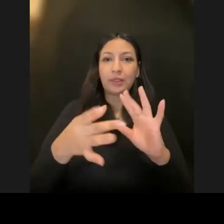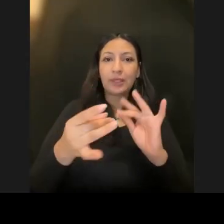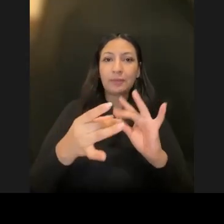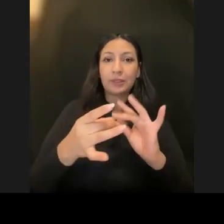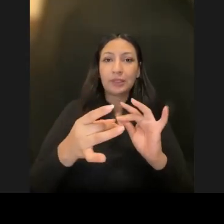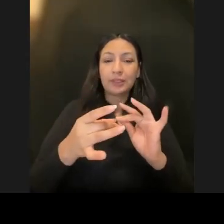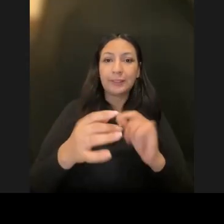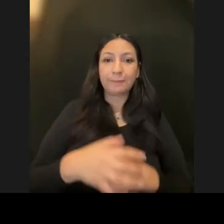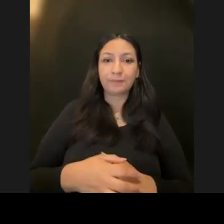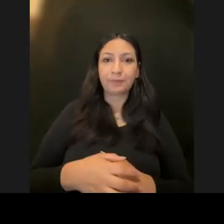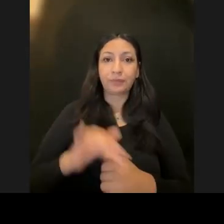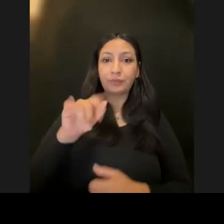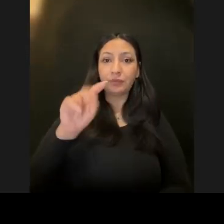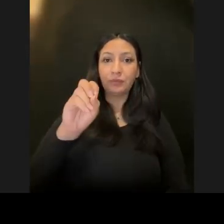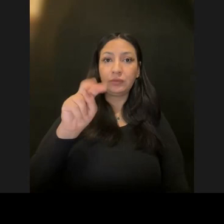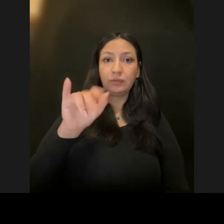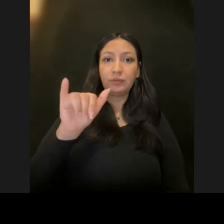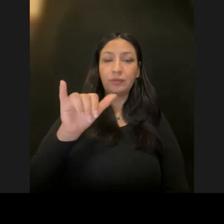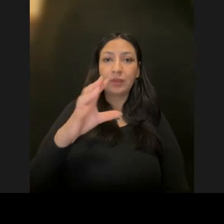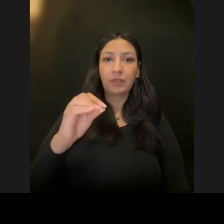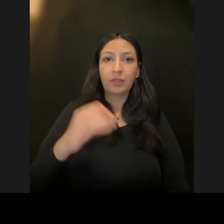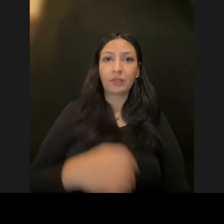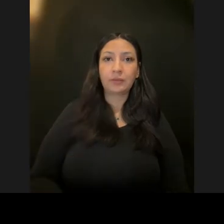Tony? And let's see.